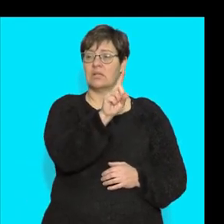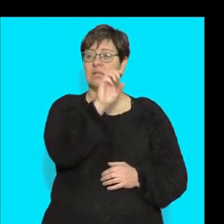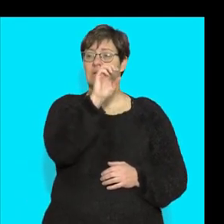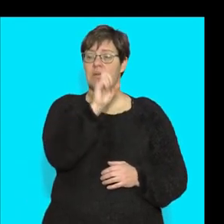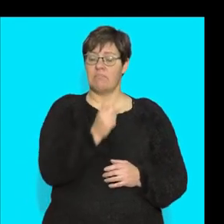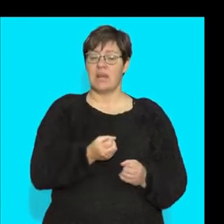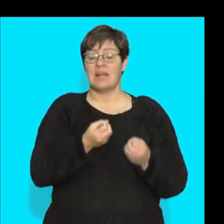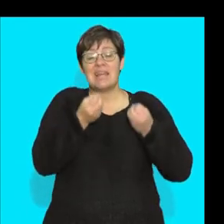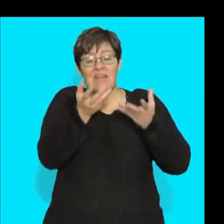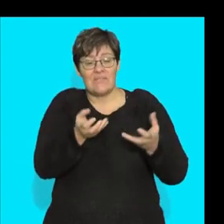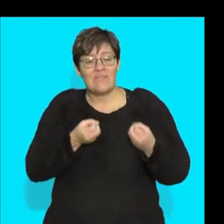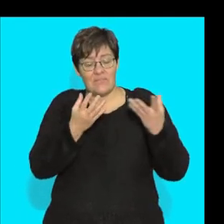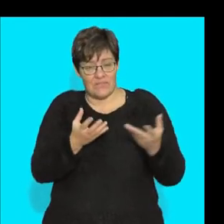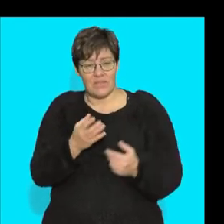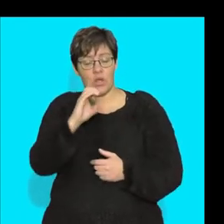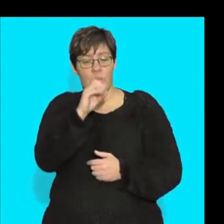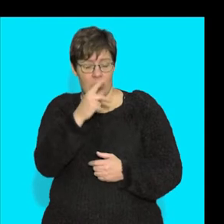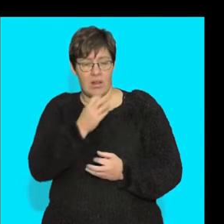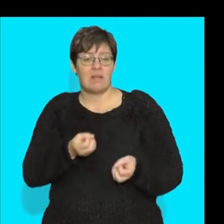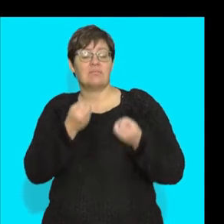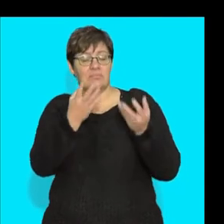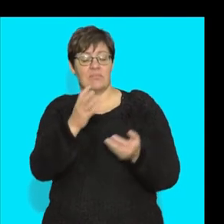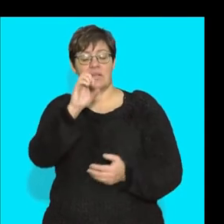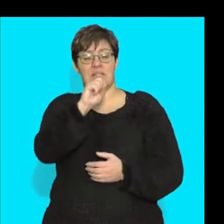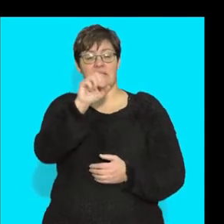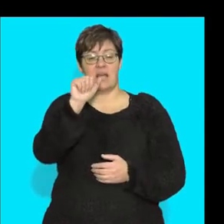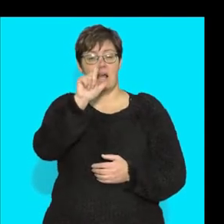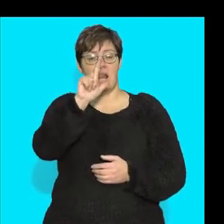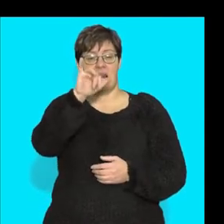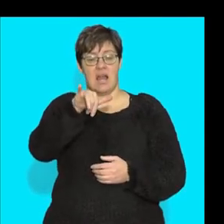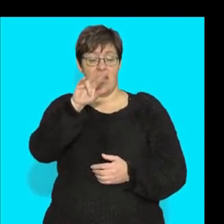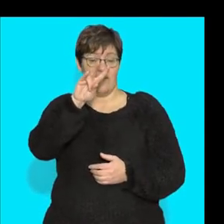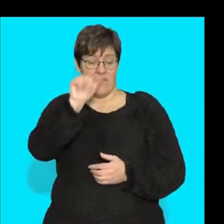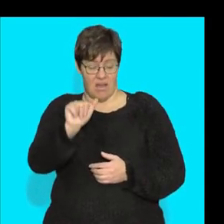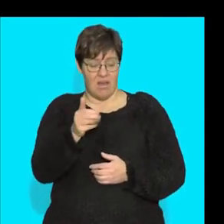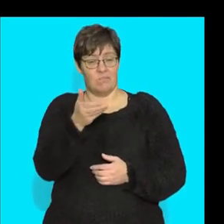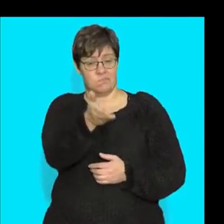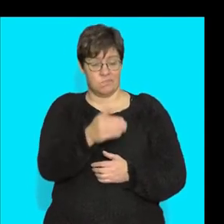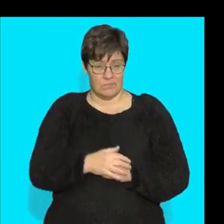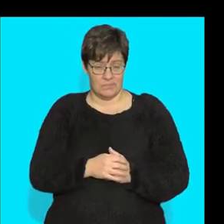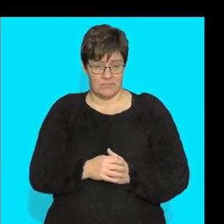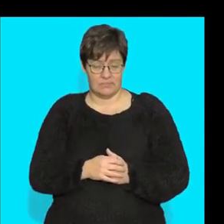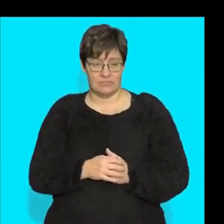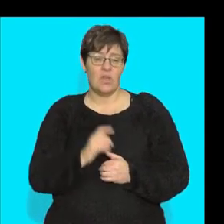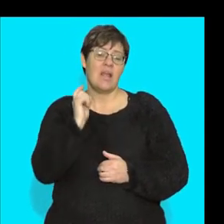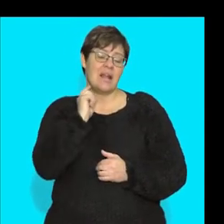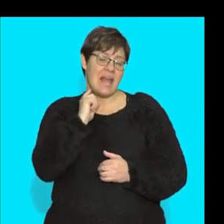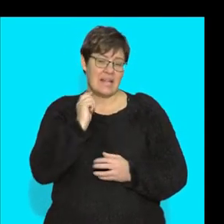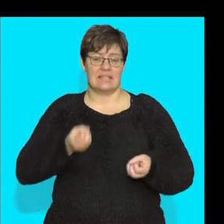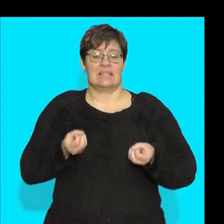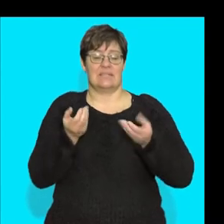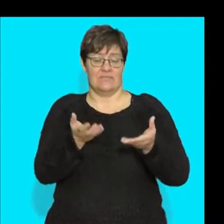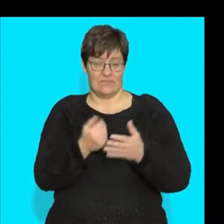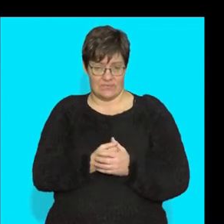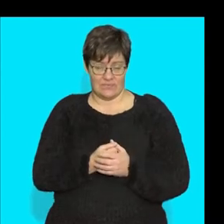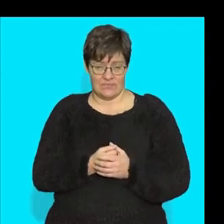Secretes. Because that is what cuboidal tissue does. It is found in glands and glands secrete. And they said